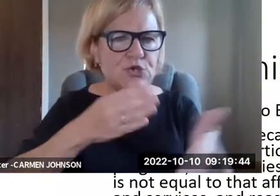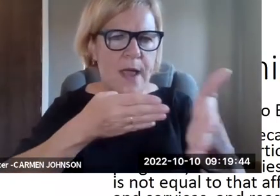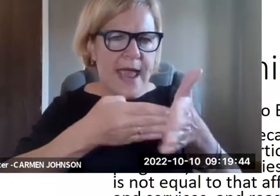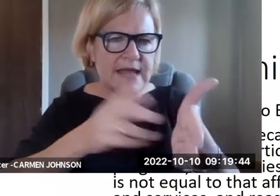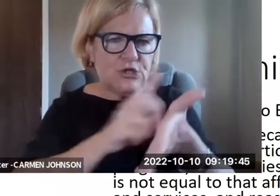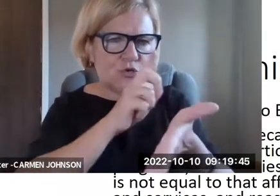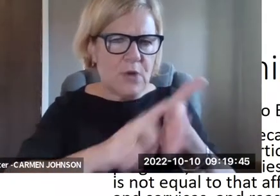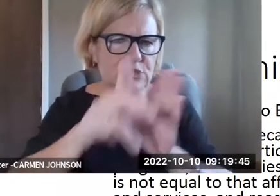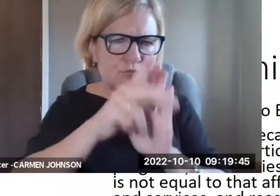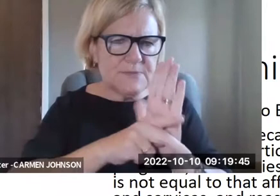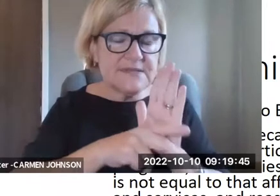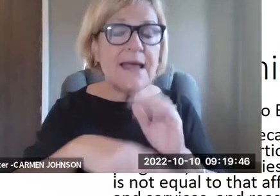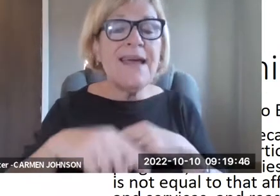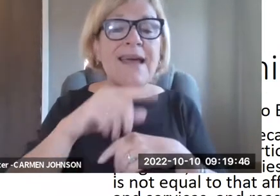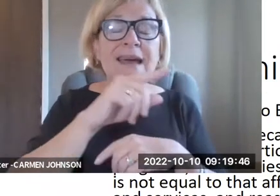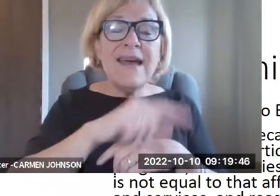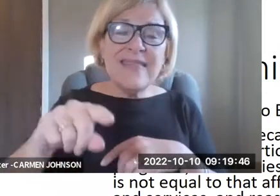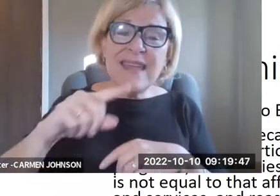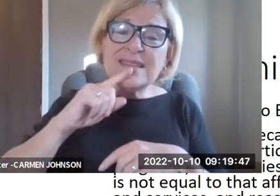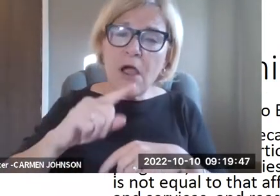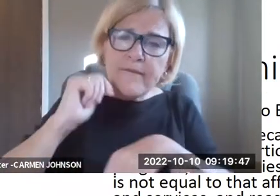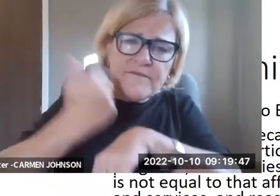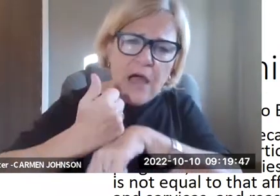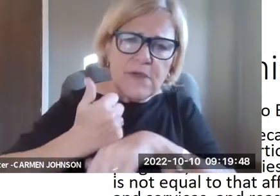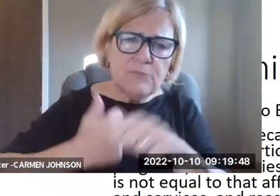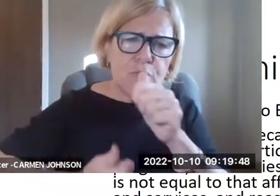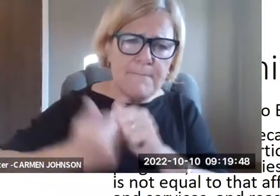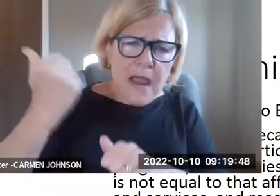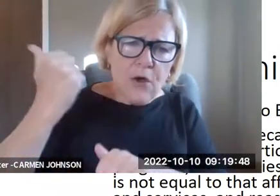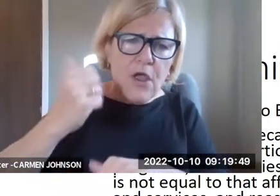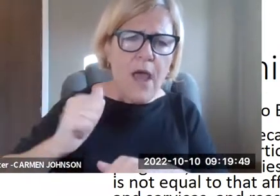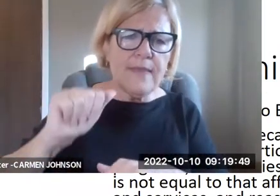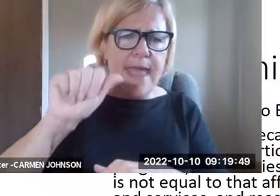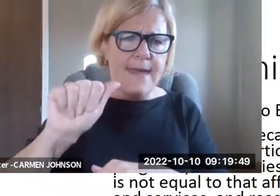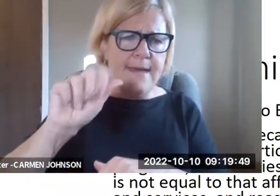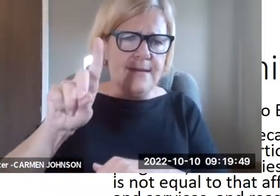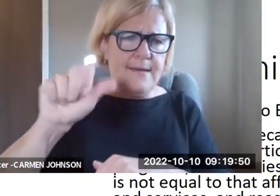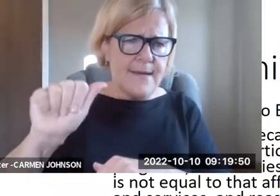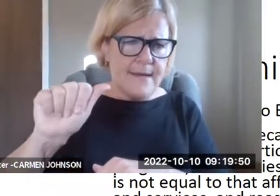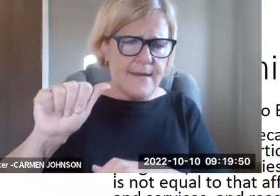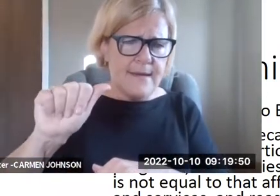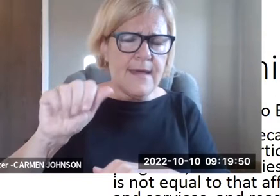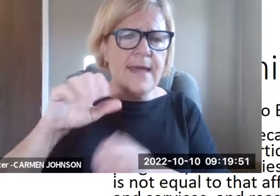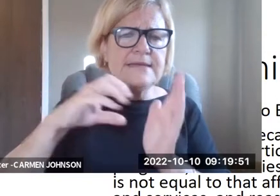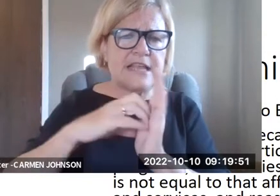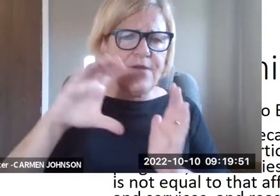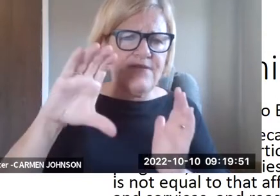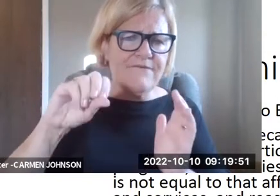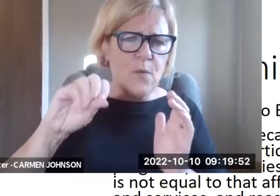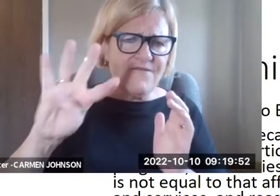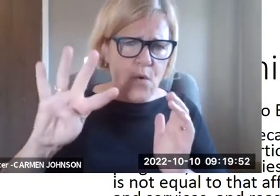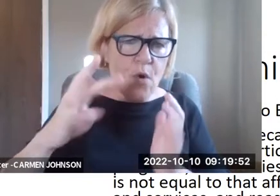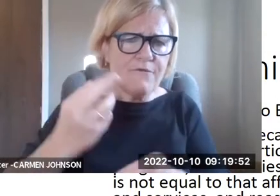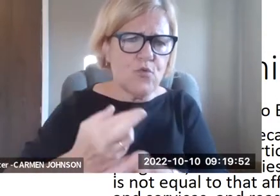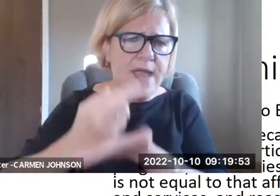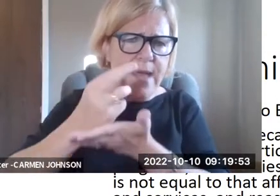There we go. It starts with a set, uh, a set of commitments to anti-discrimination principles. And these are, these are